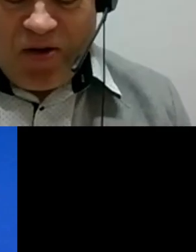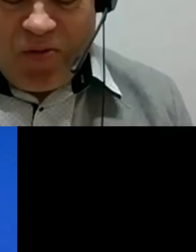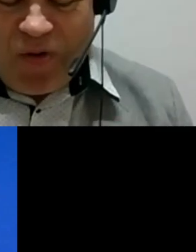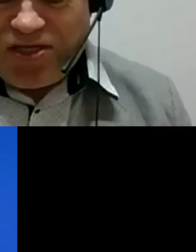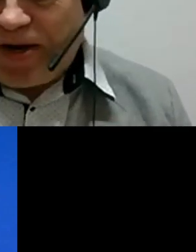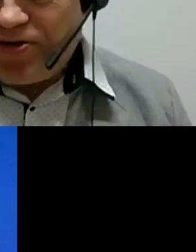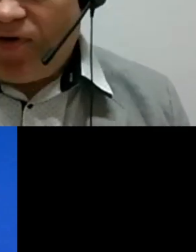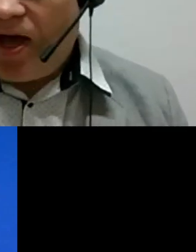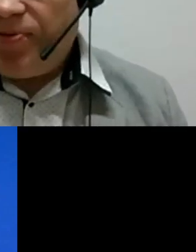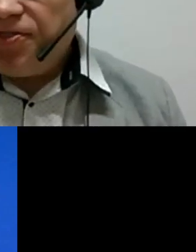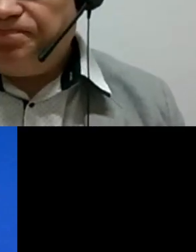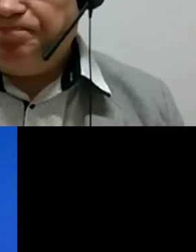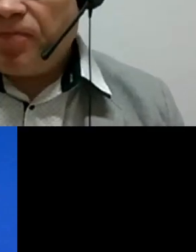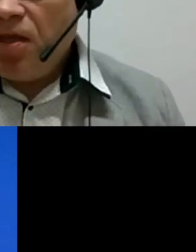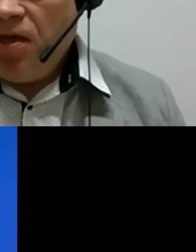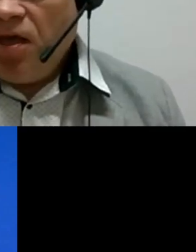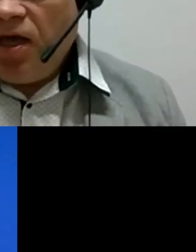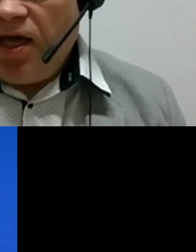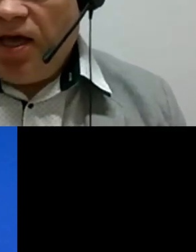spectrum of companies.